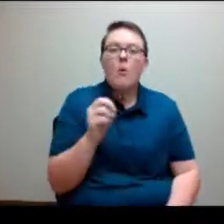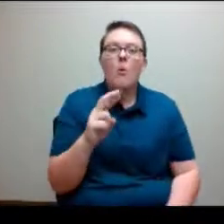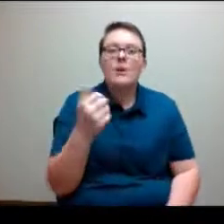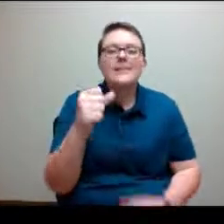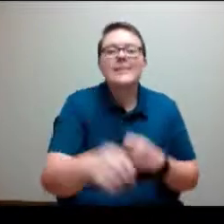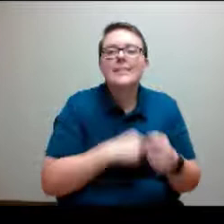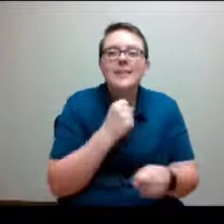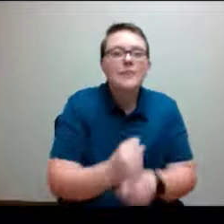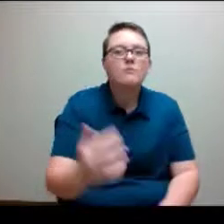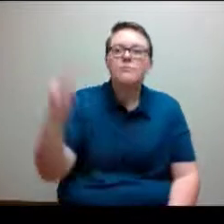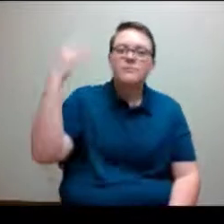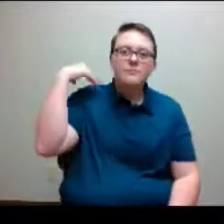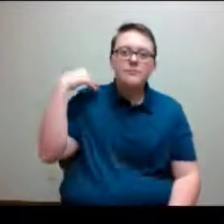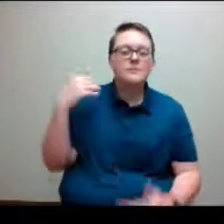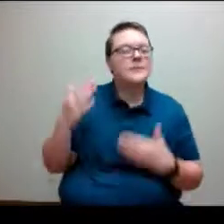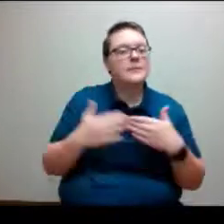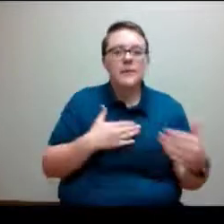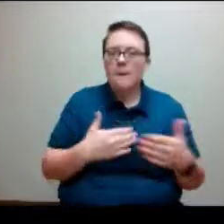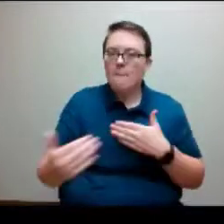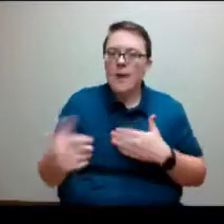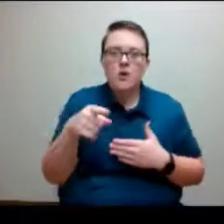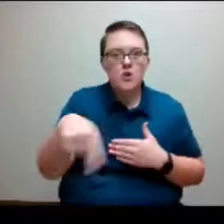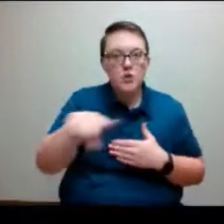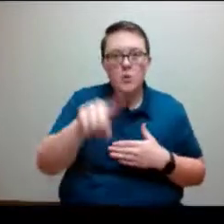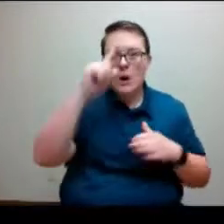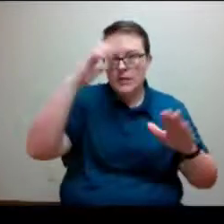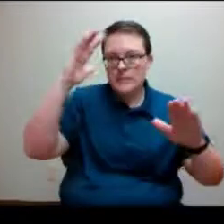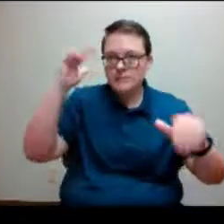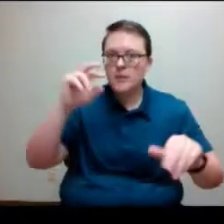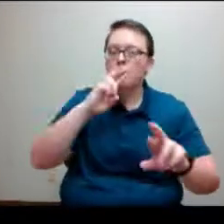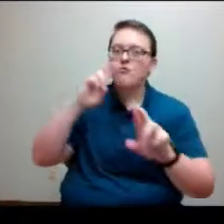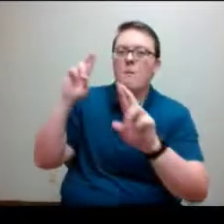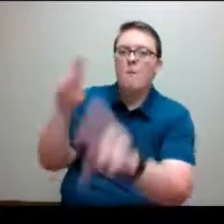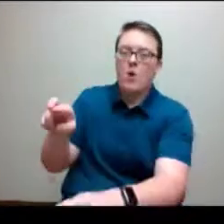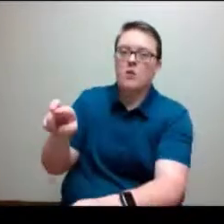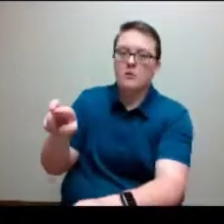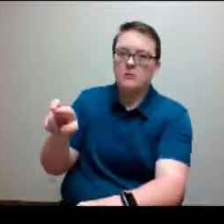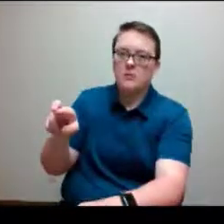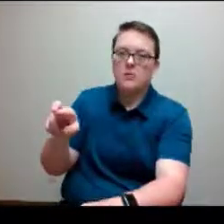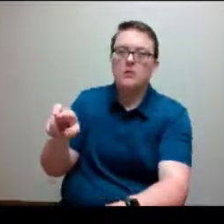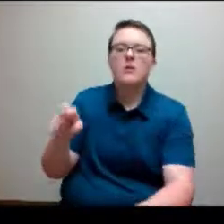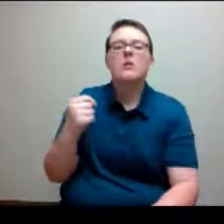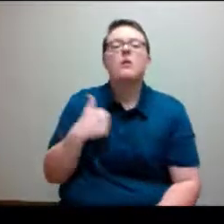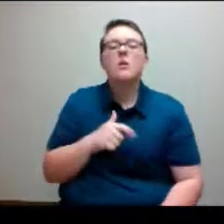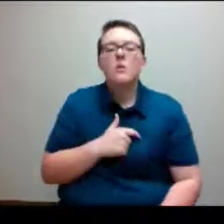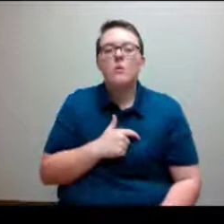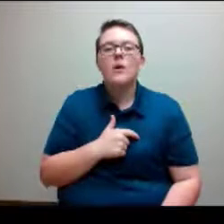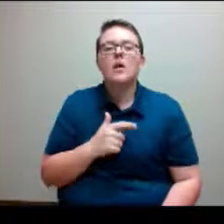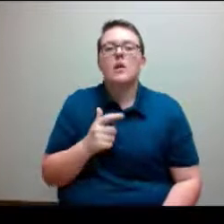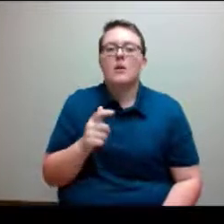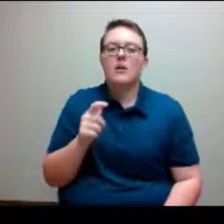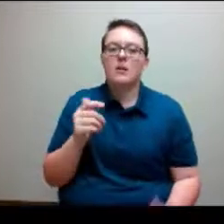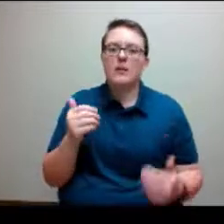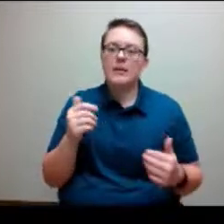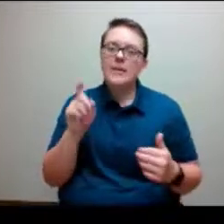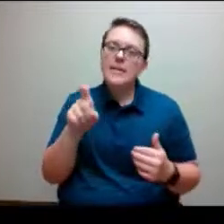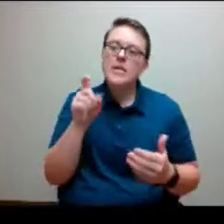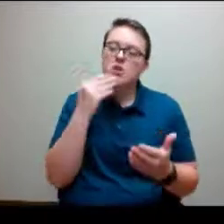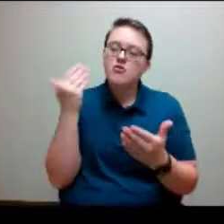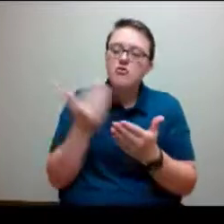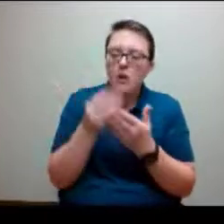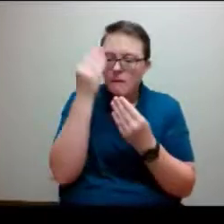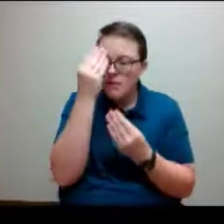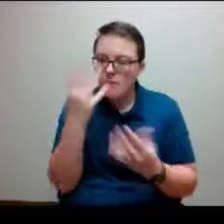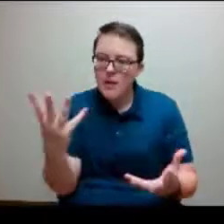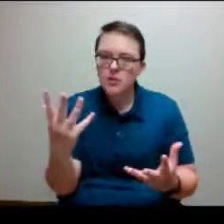ago. The expectation is always to make sure that you submit that report so that we can get good information to those individuals.